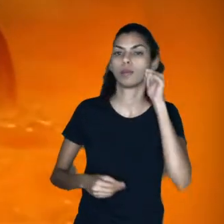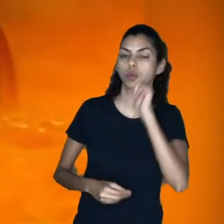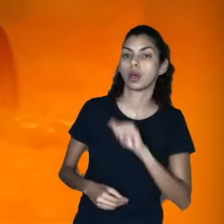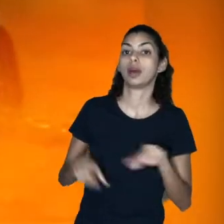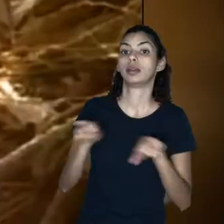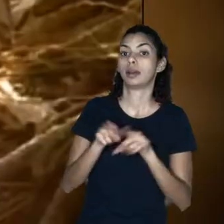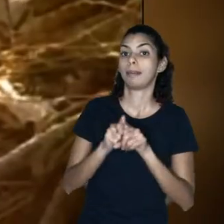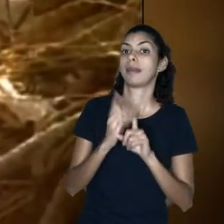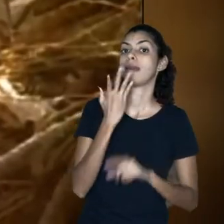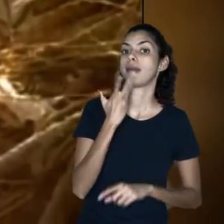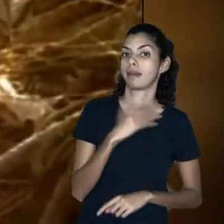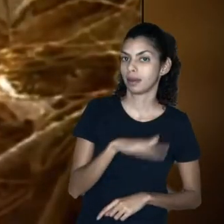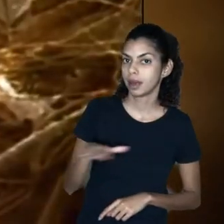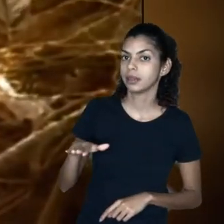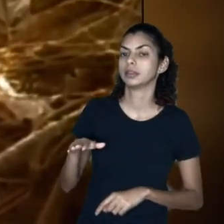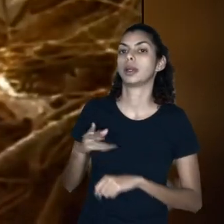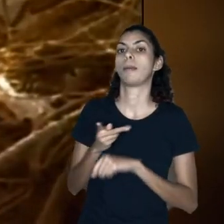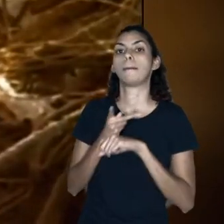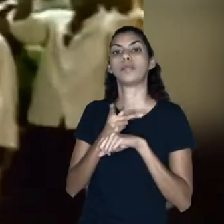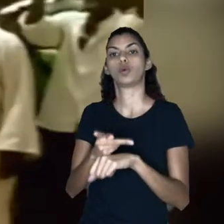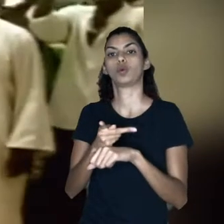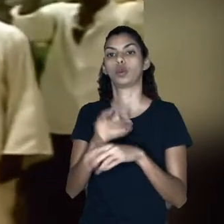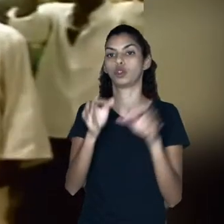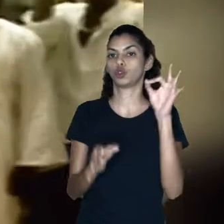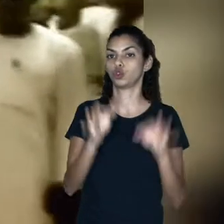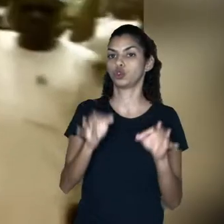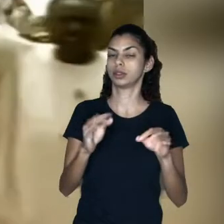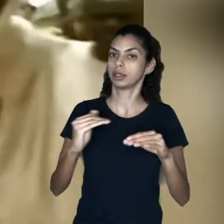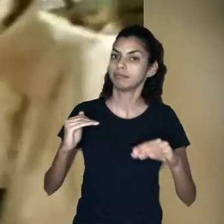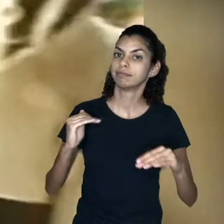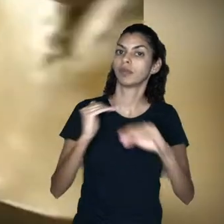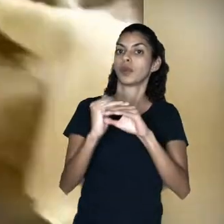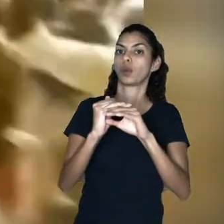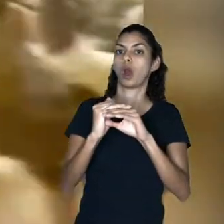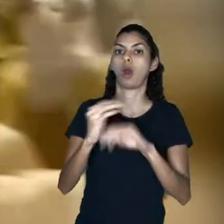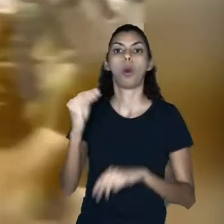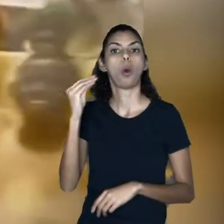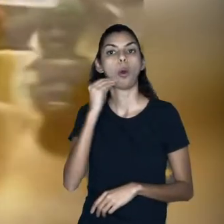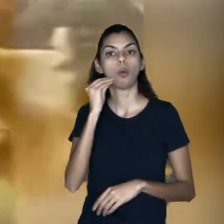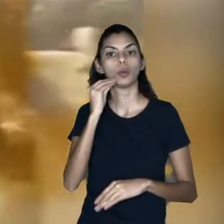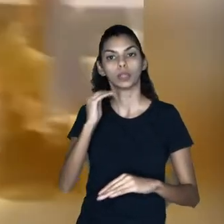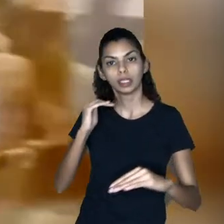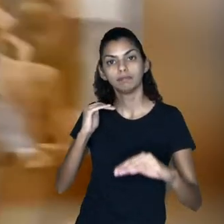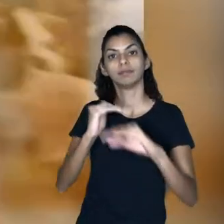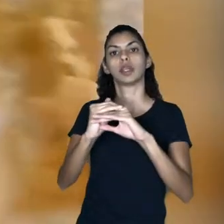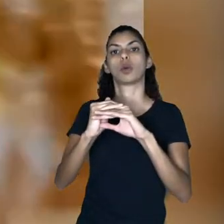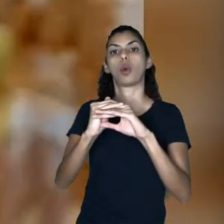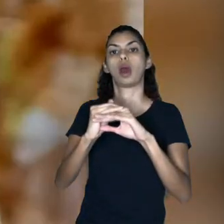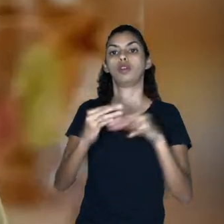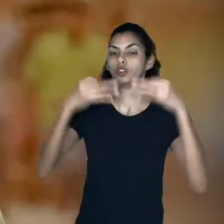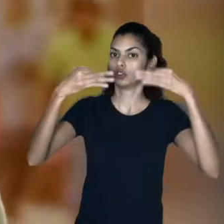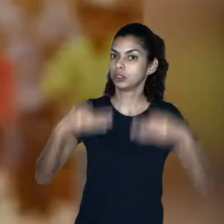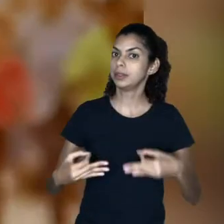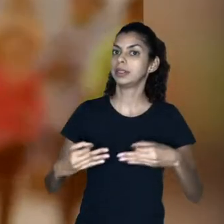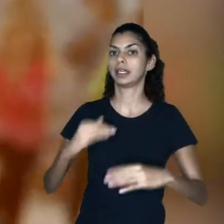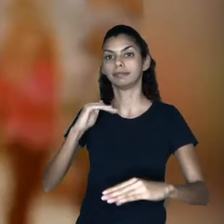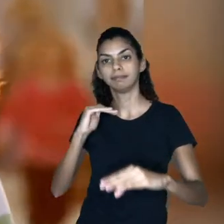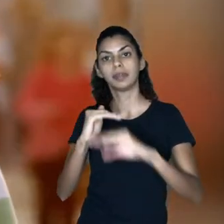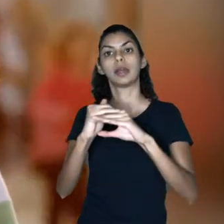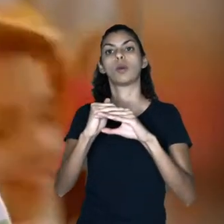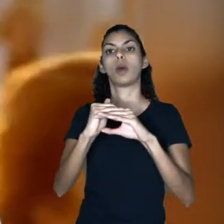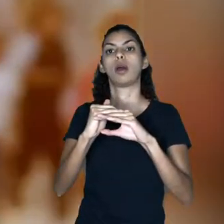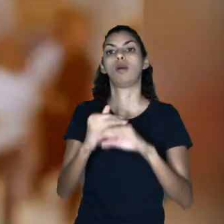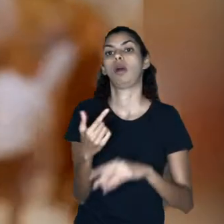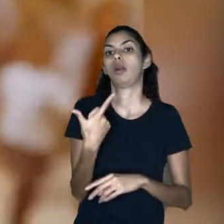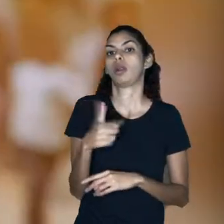equal opportunity, equal dignity without discrimination. Unless these